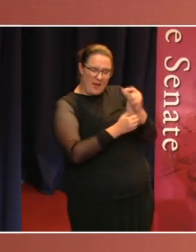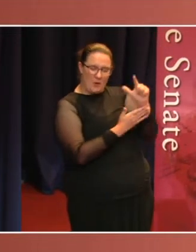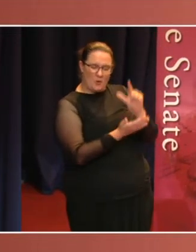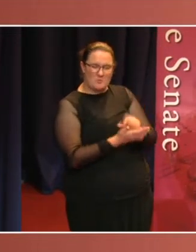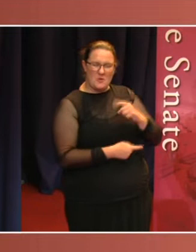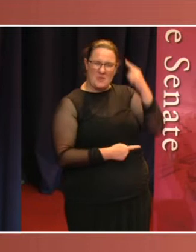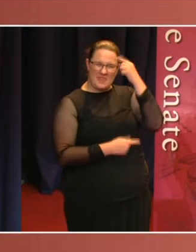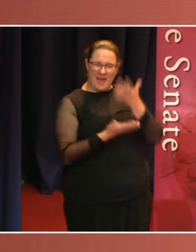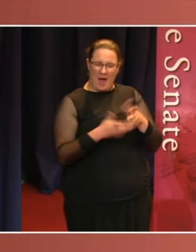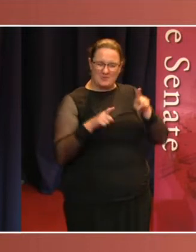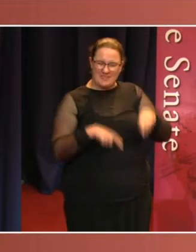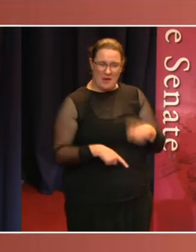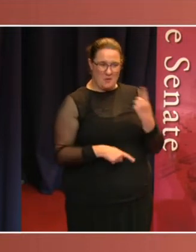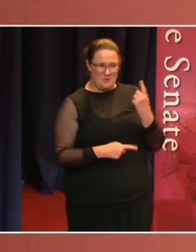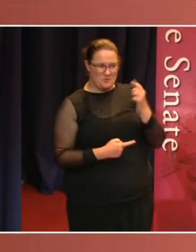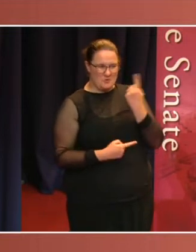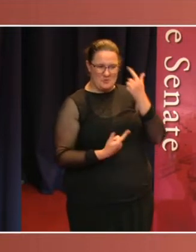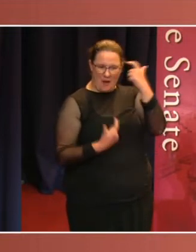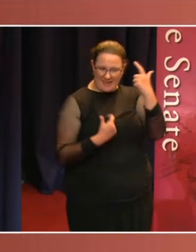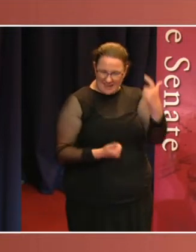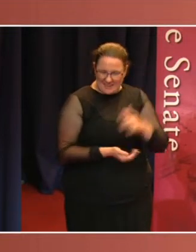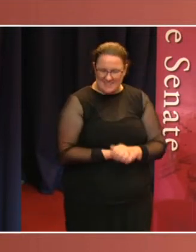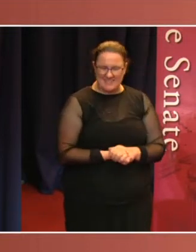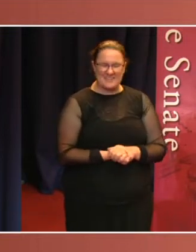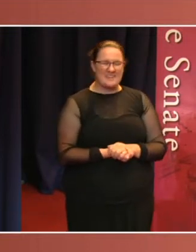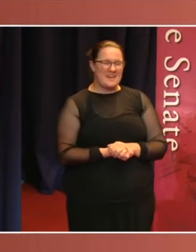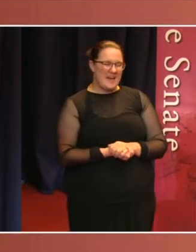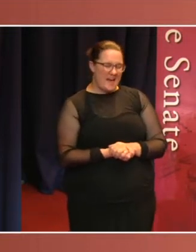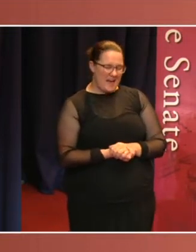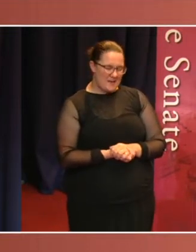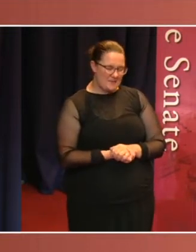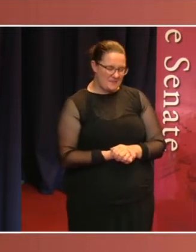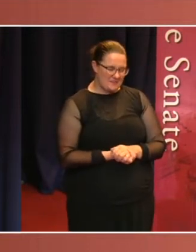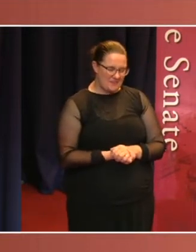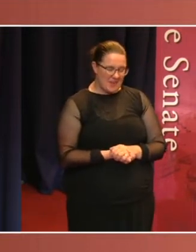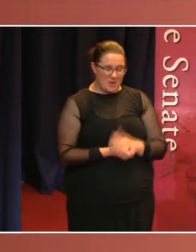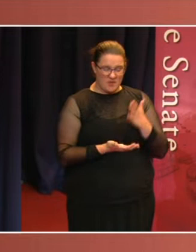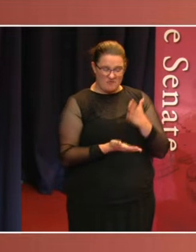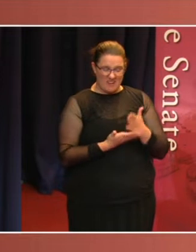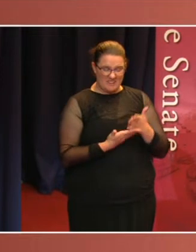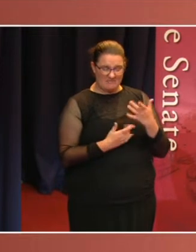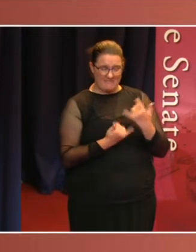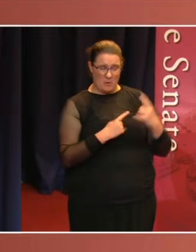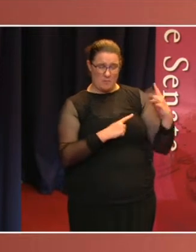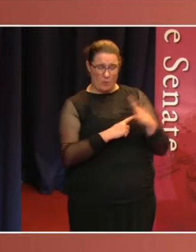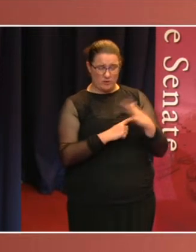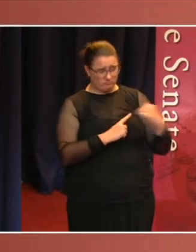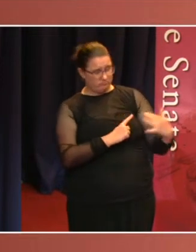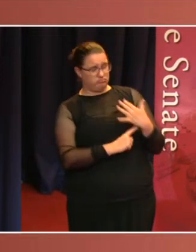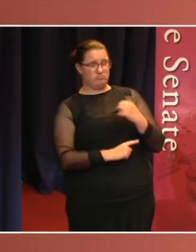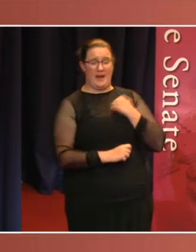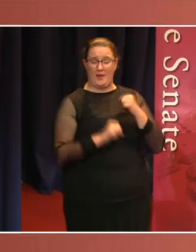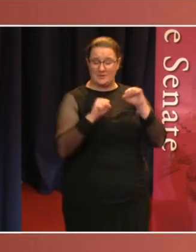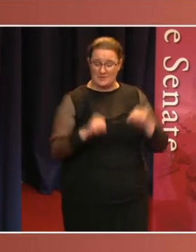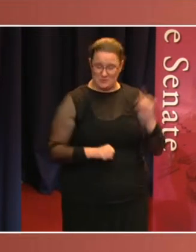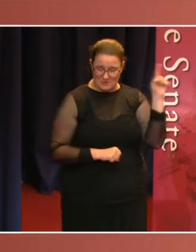proposing reforms that are treated as heresy until they become cornerstones of our system. And for the final part of our